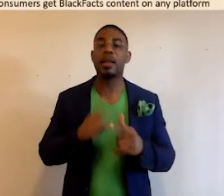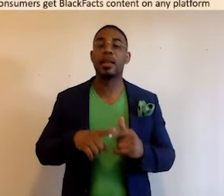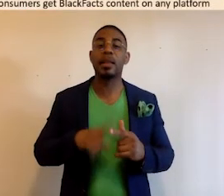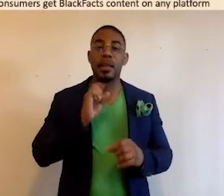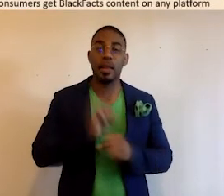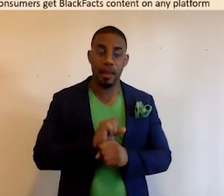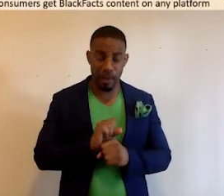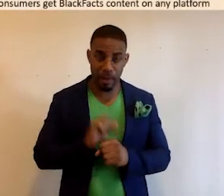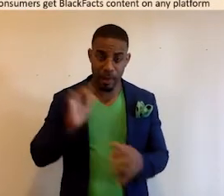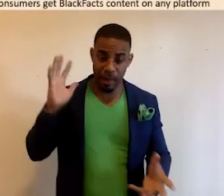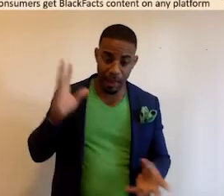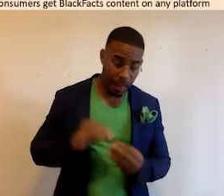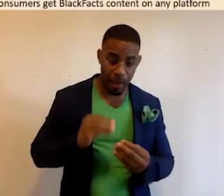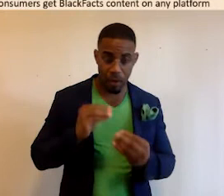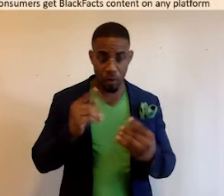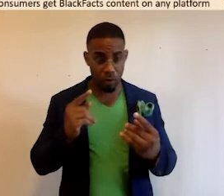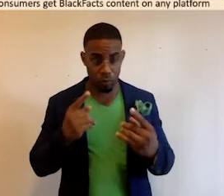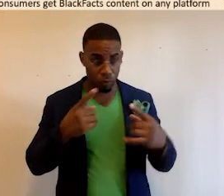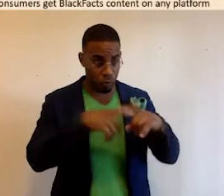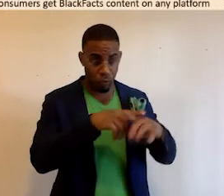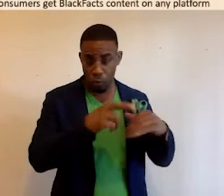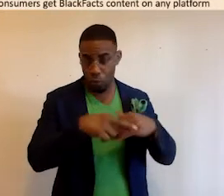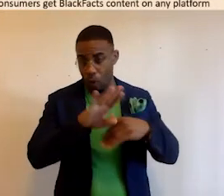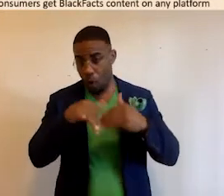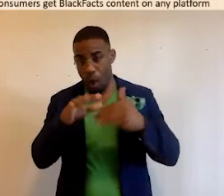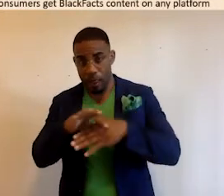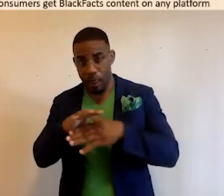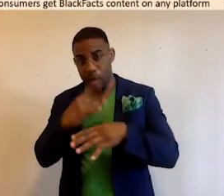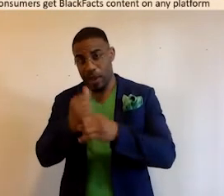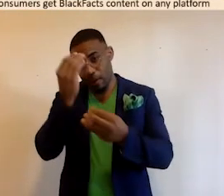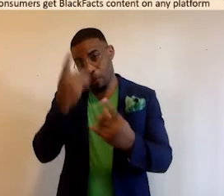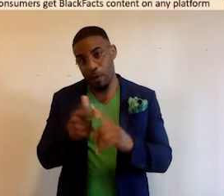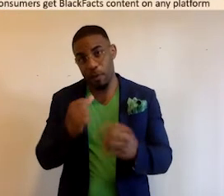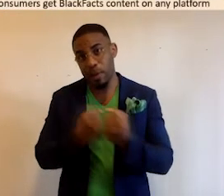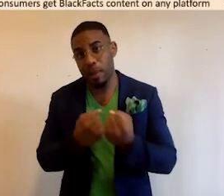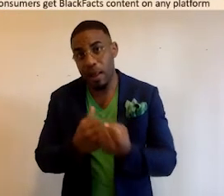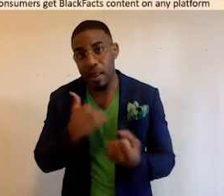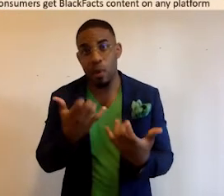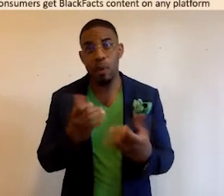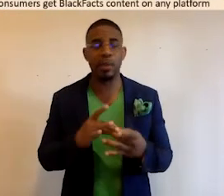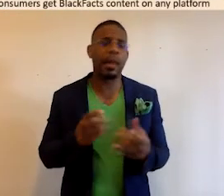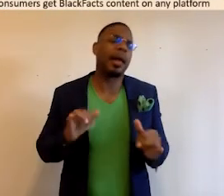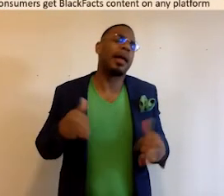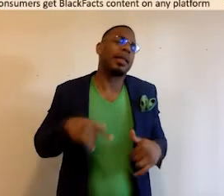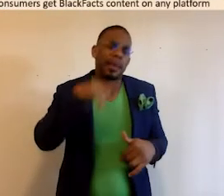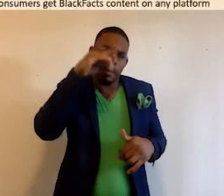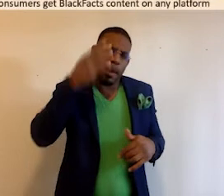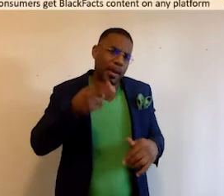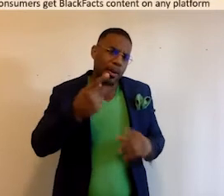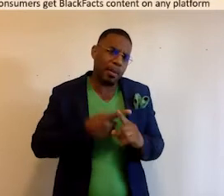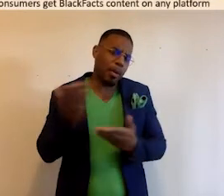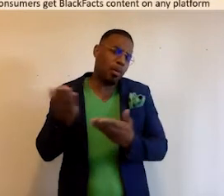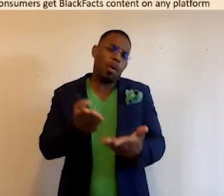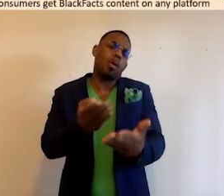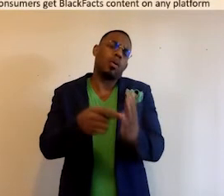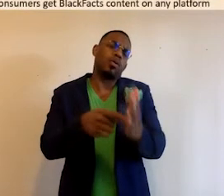actually aggregate and cross-reference all that content. We get information from sponsors that want to say, hey, this Black history moment was brought